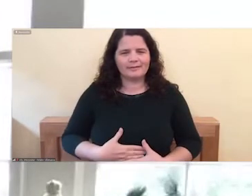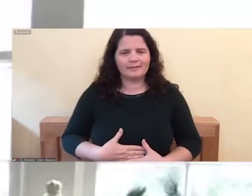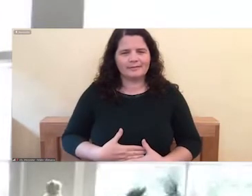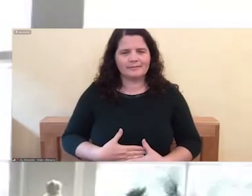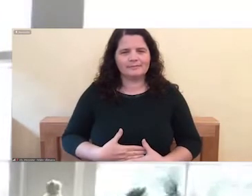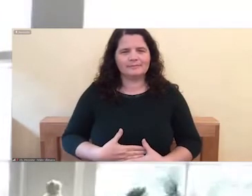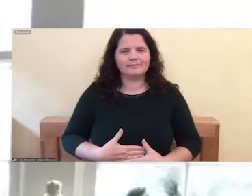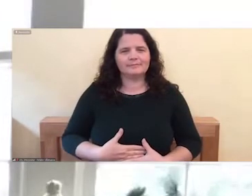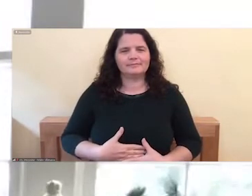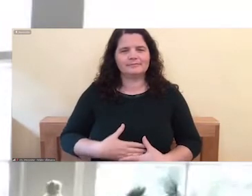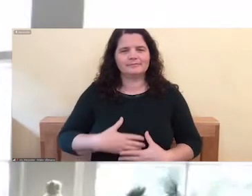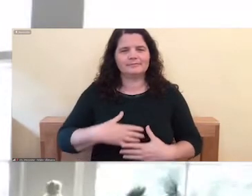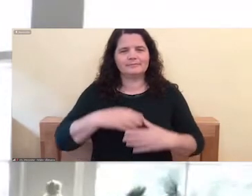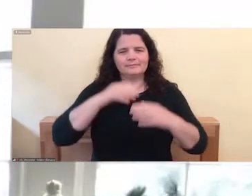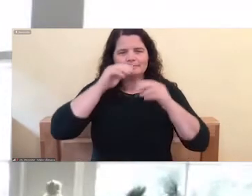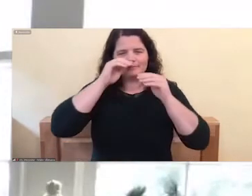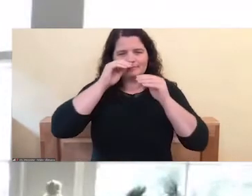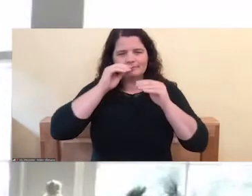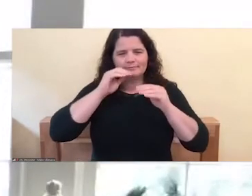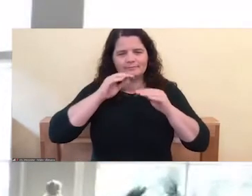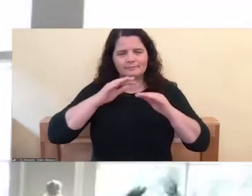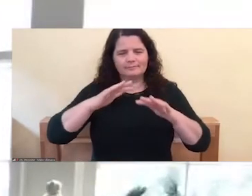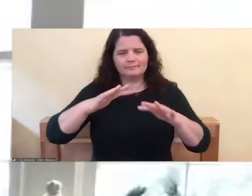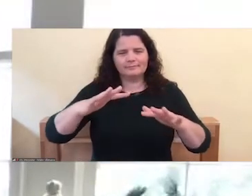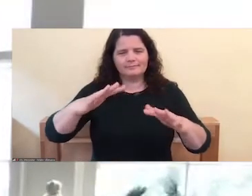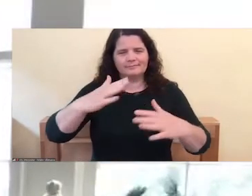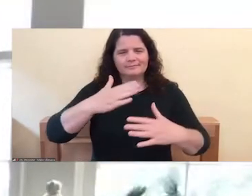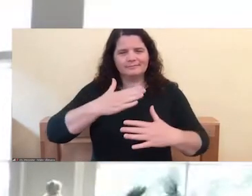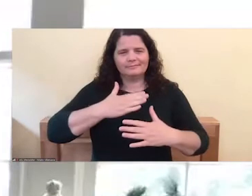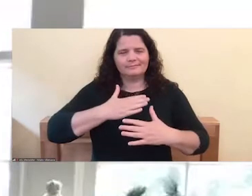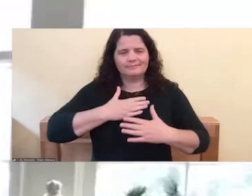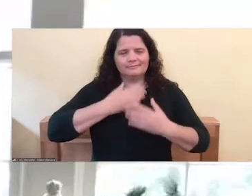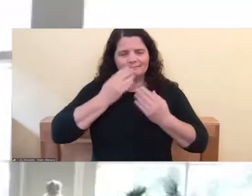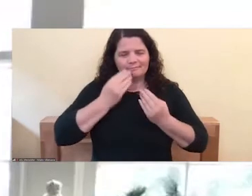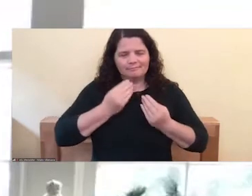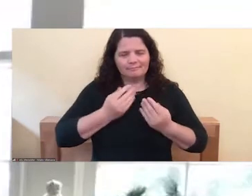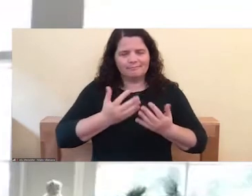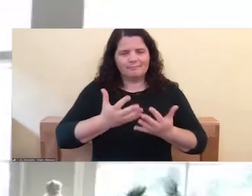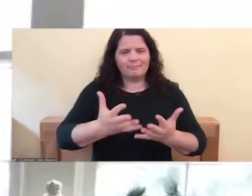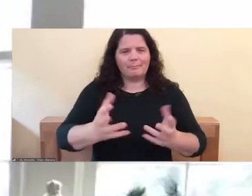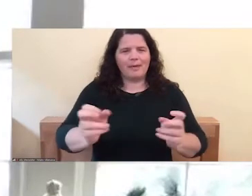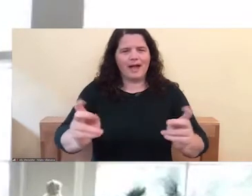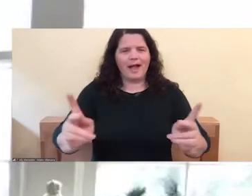And breathing out, giving back to the space around you.